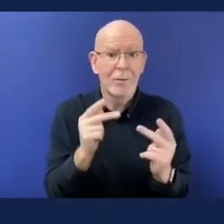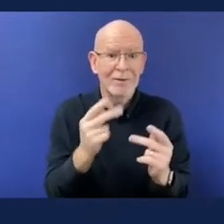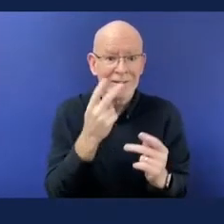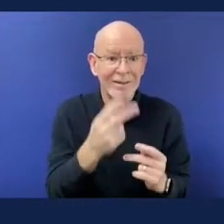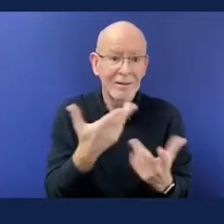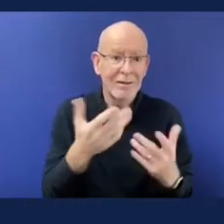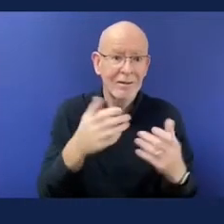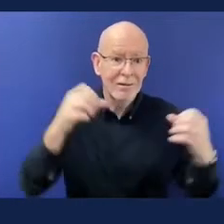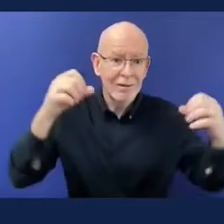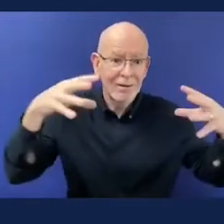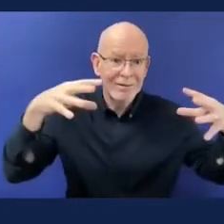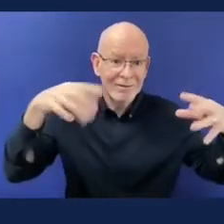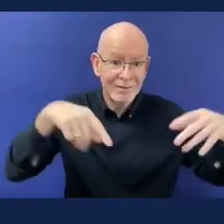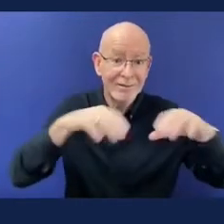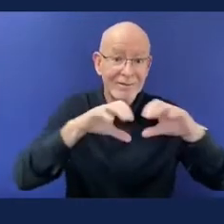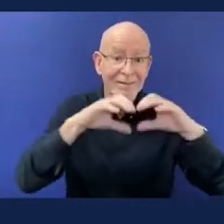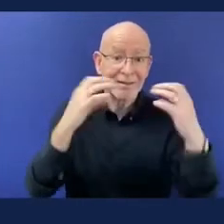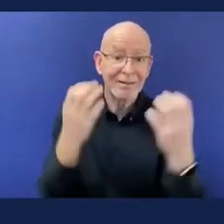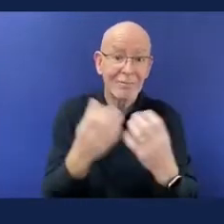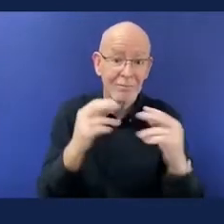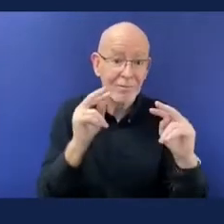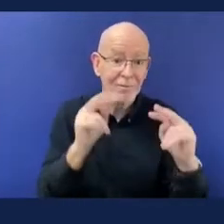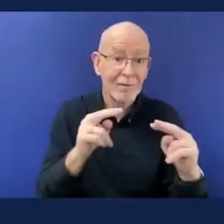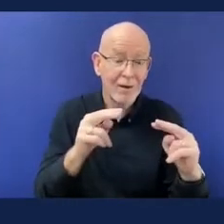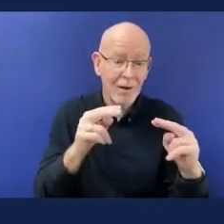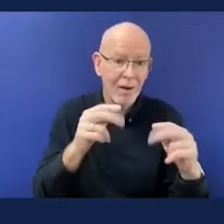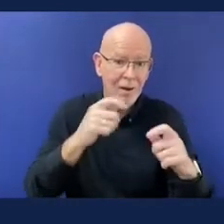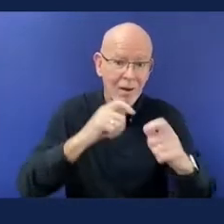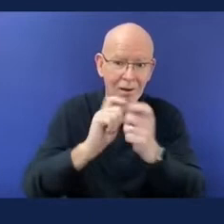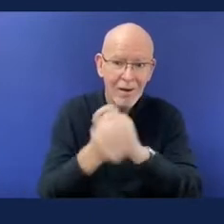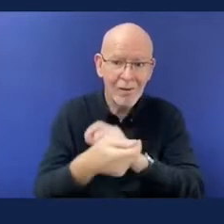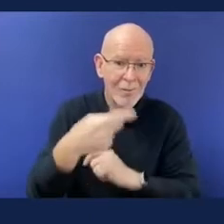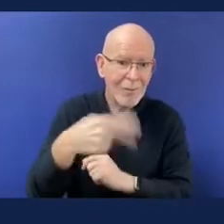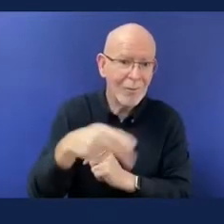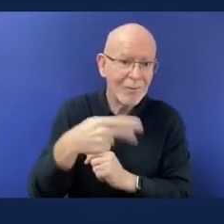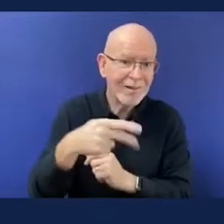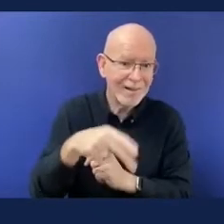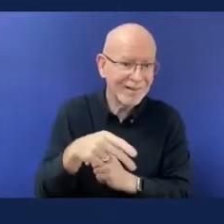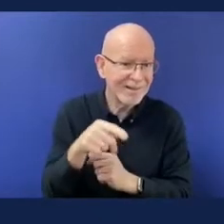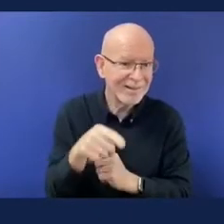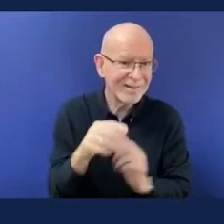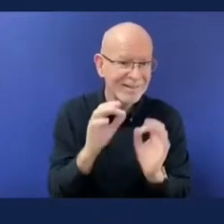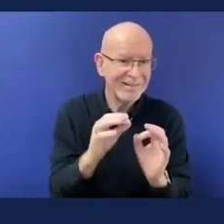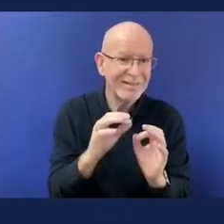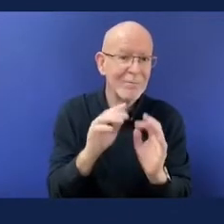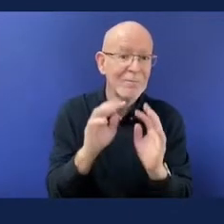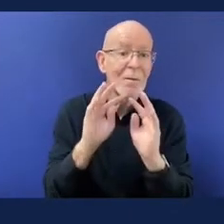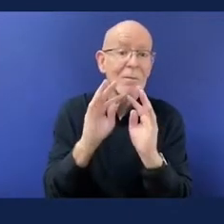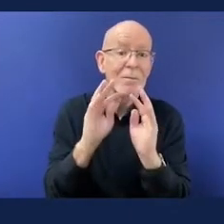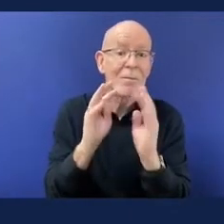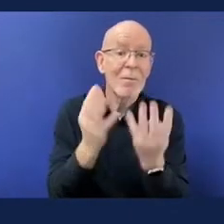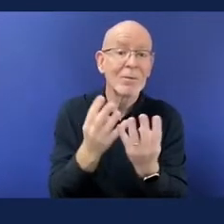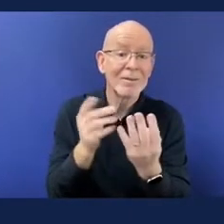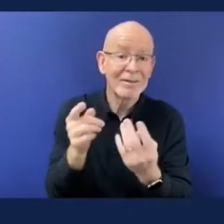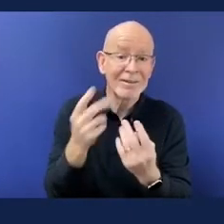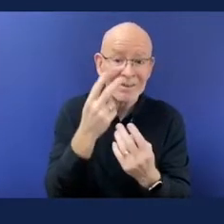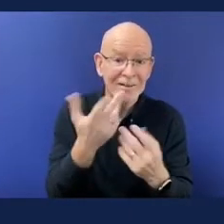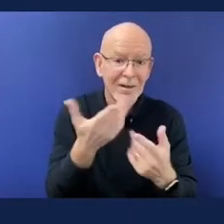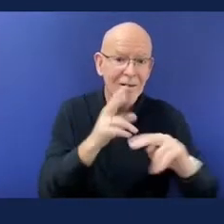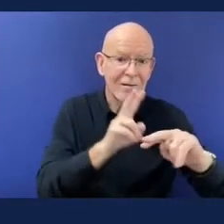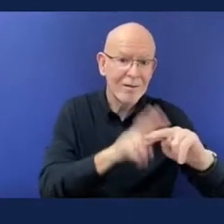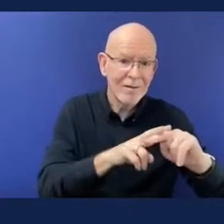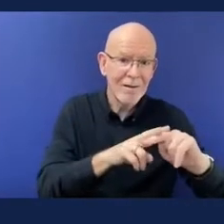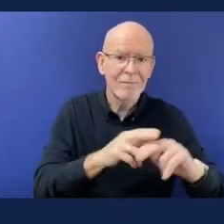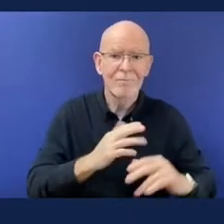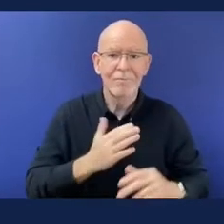leaders who were behind the campaign from all the international organizations so we had the un deputy secretary general we had the un high commissioner for human rights we